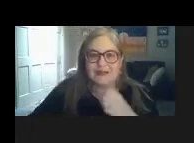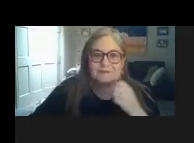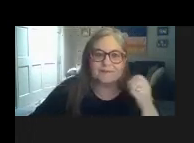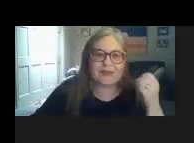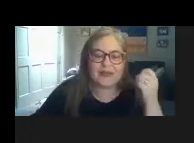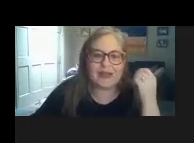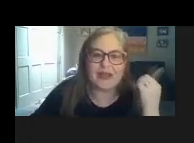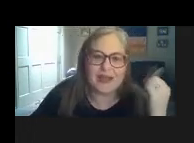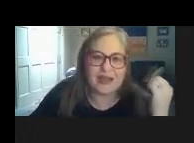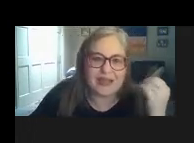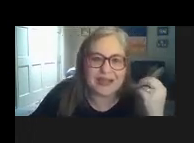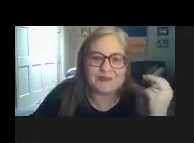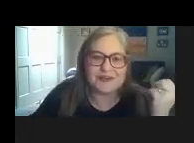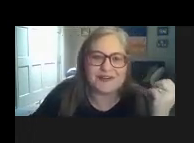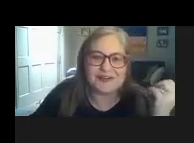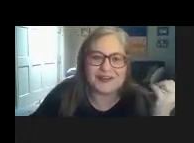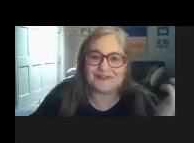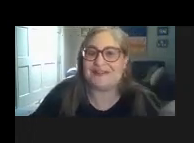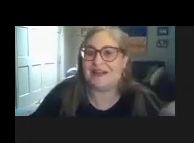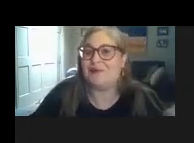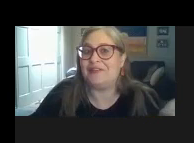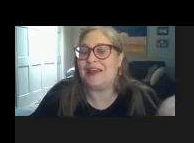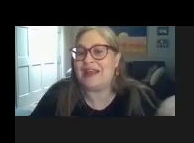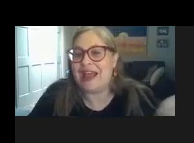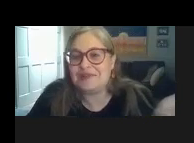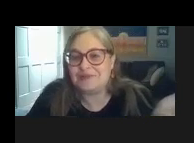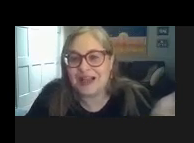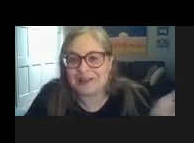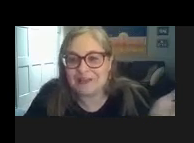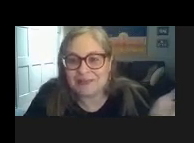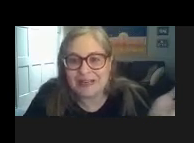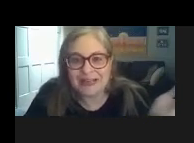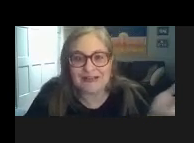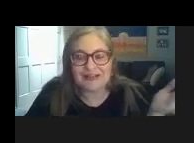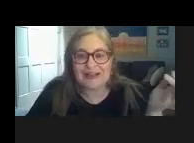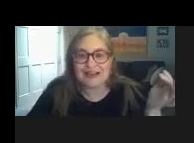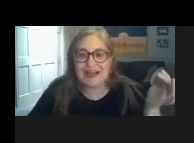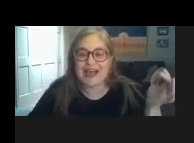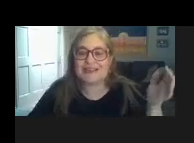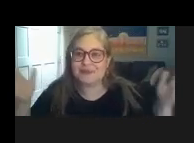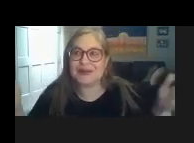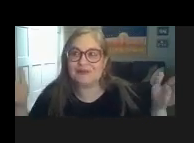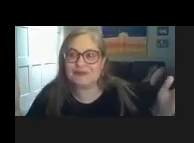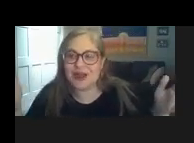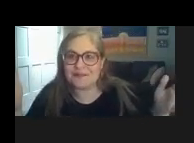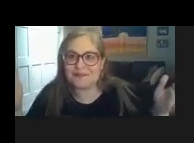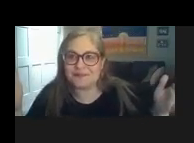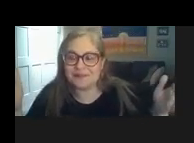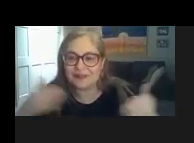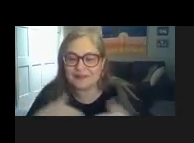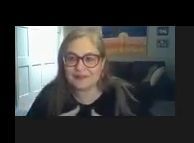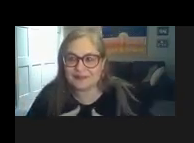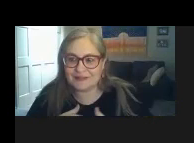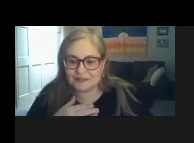it's worth noting for example that an annual iep meeting has a pretty um